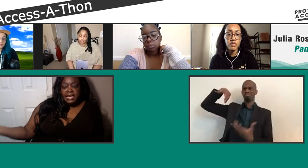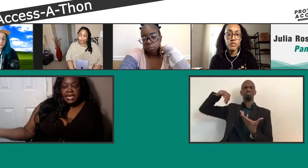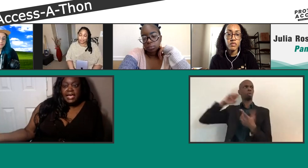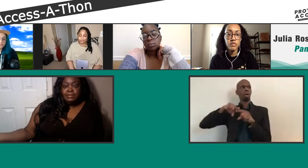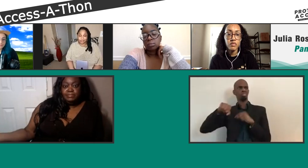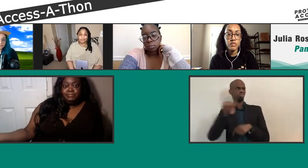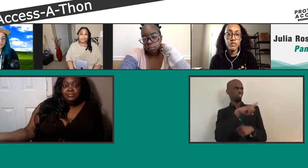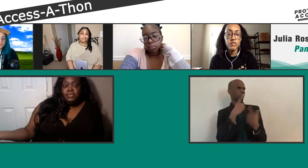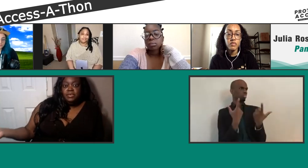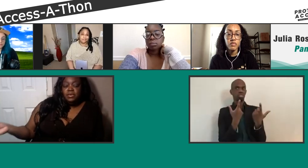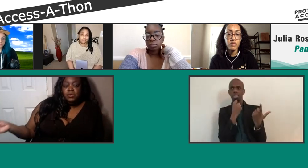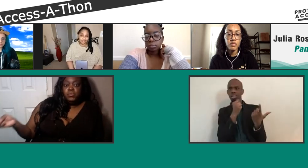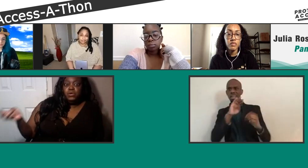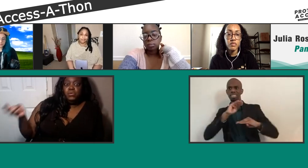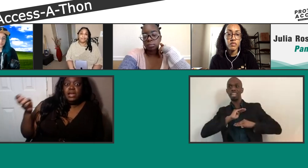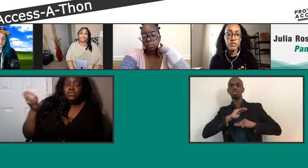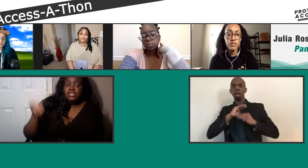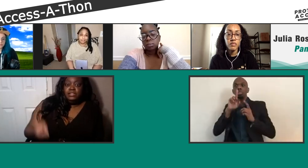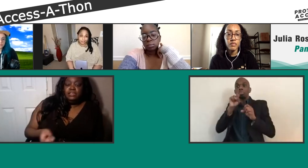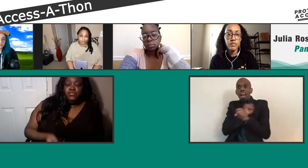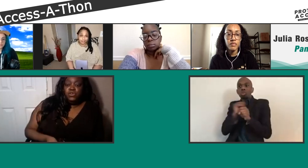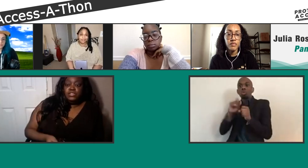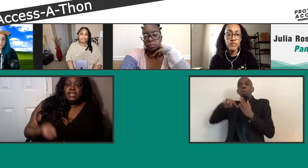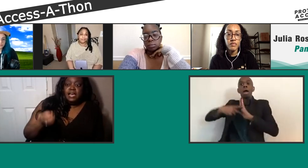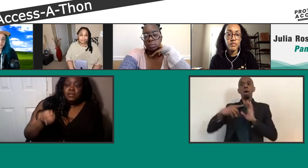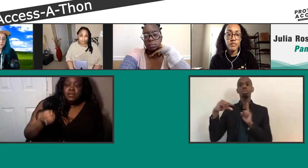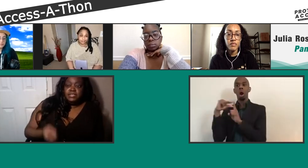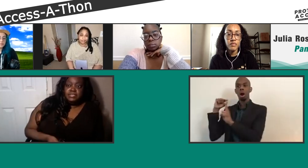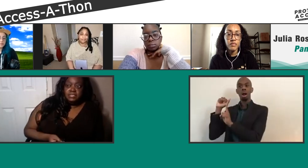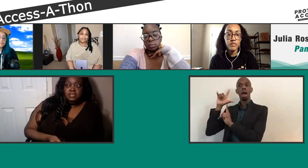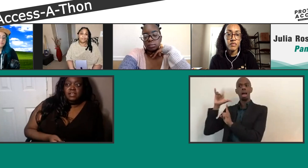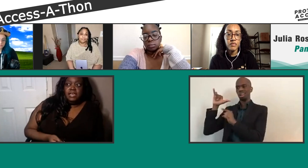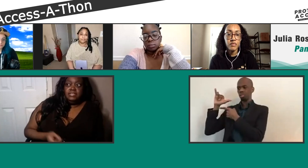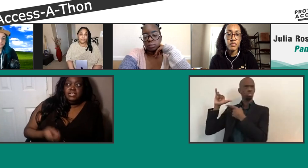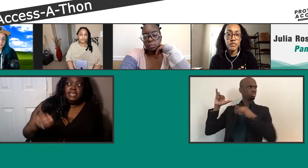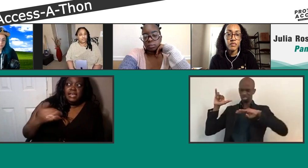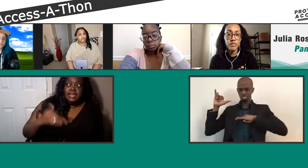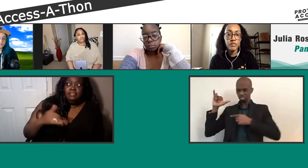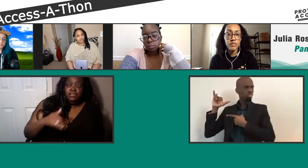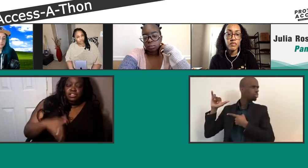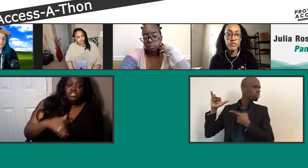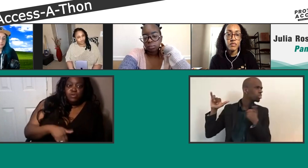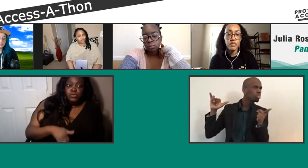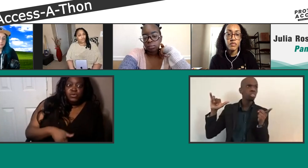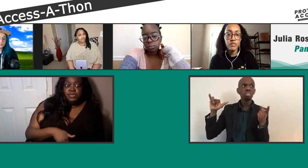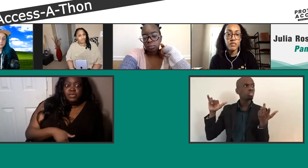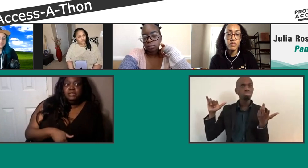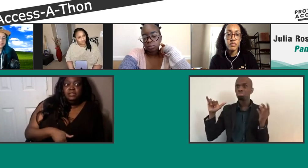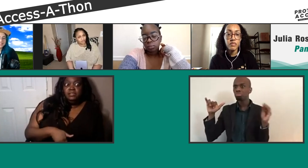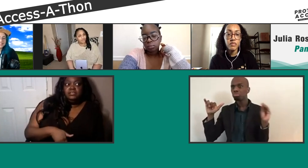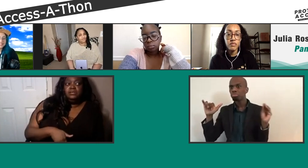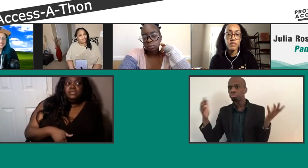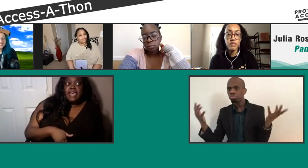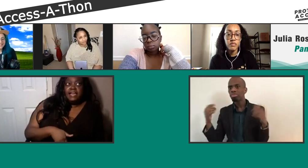you're an ally. But what I'm really looking for is an accomplice, like to get in the good trouble with me.